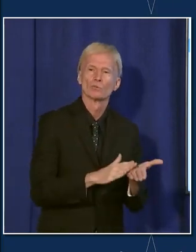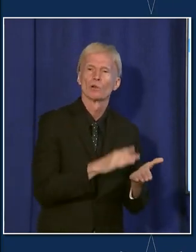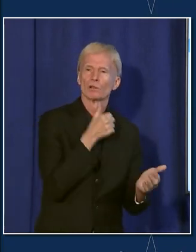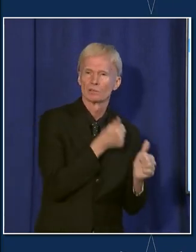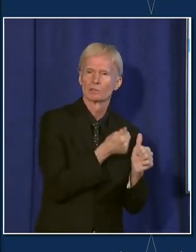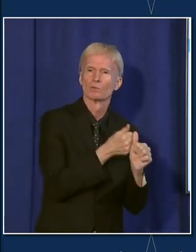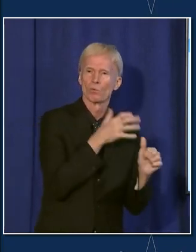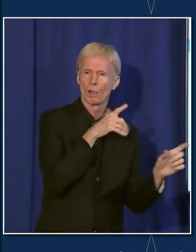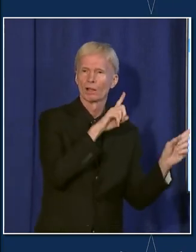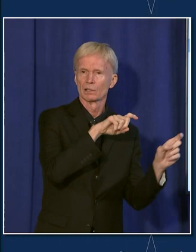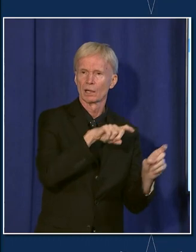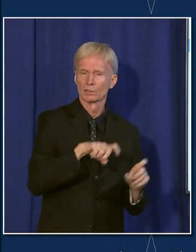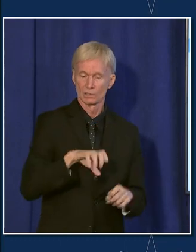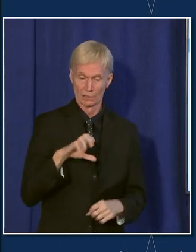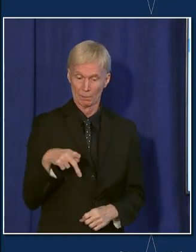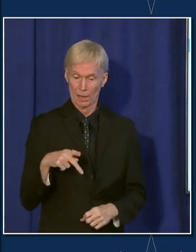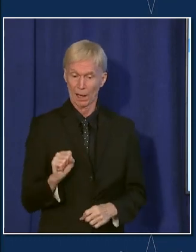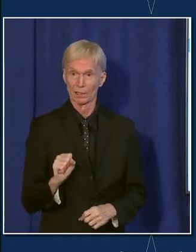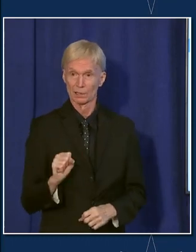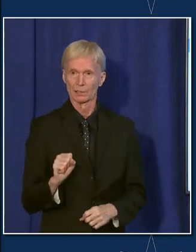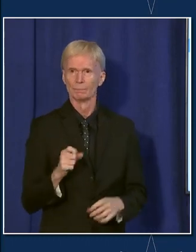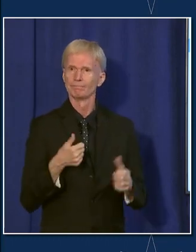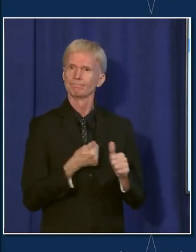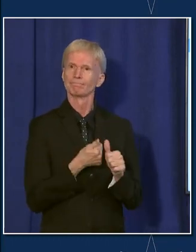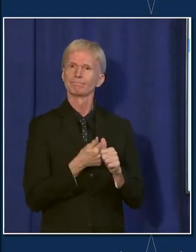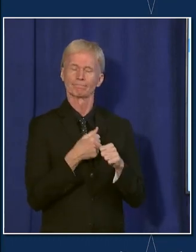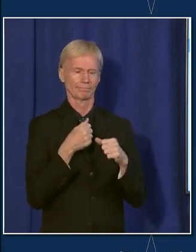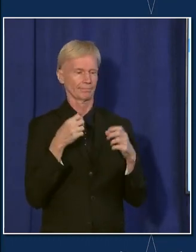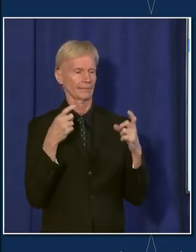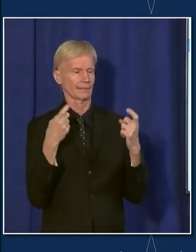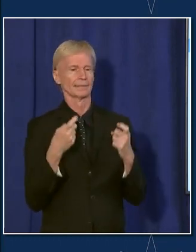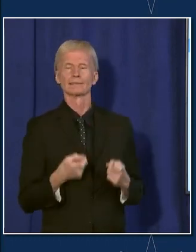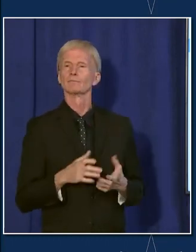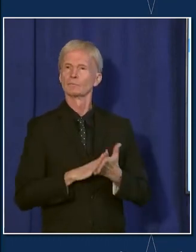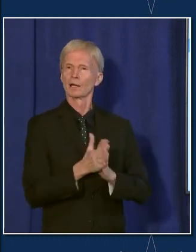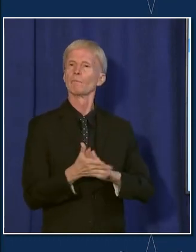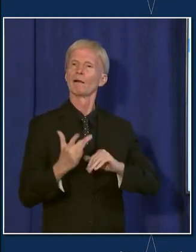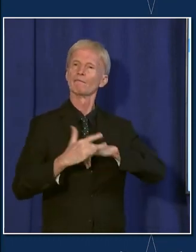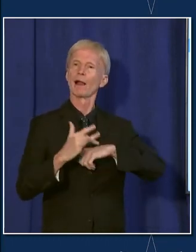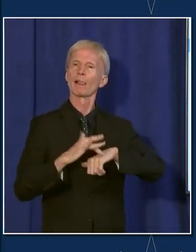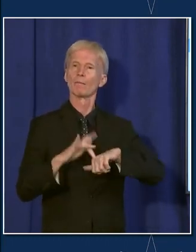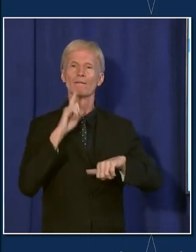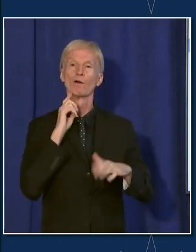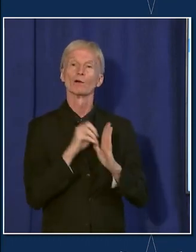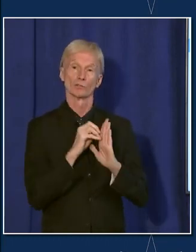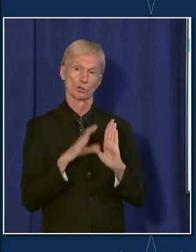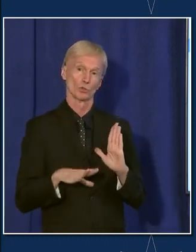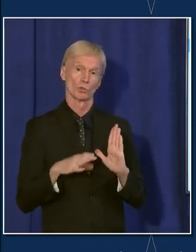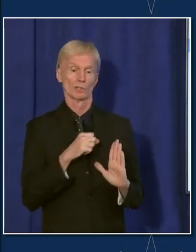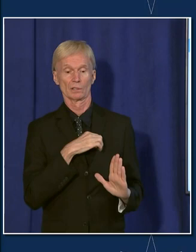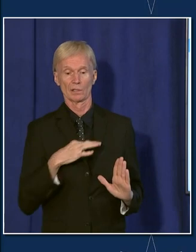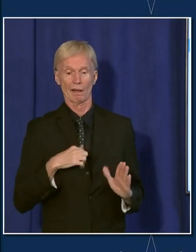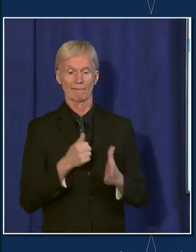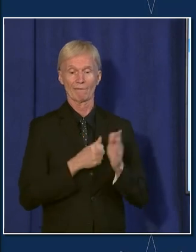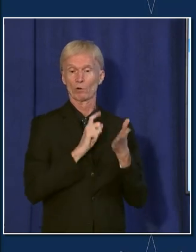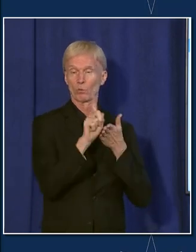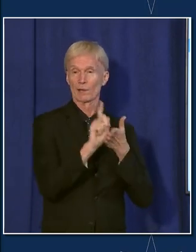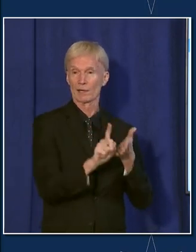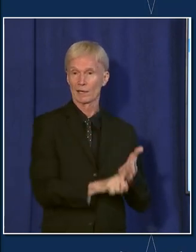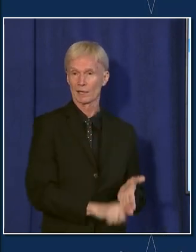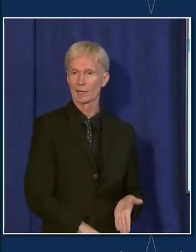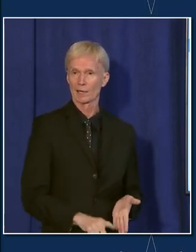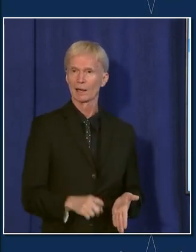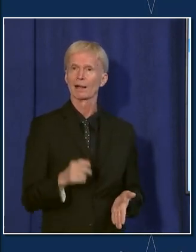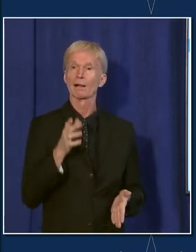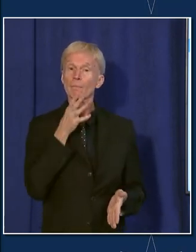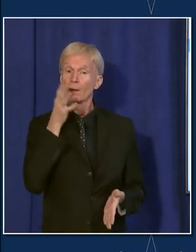right? CPS, for example, is making testing available for students and staff on a weekly basis, if that's something that parents